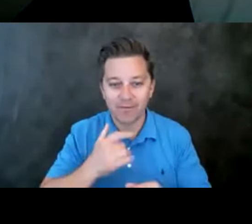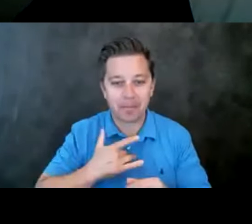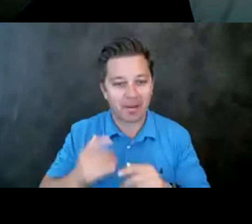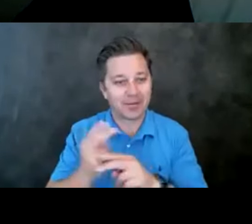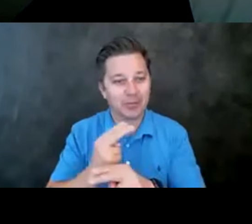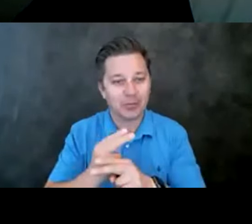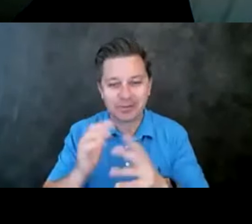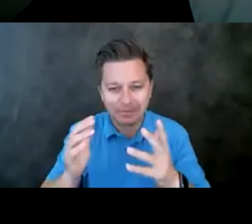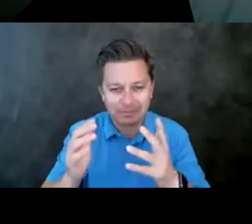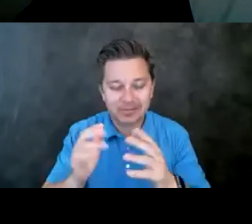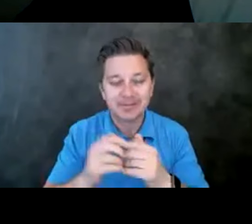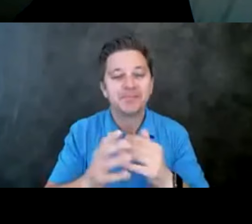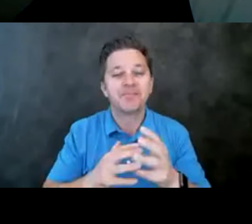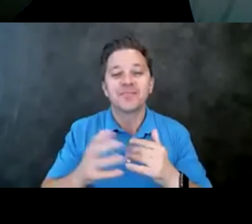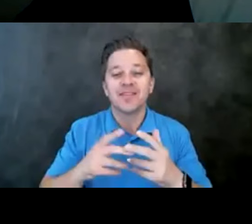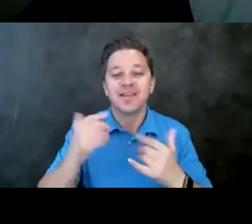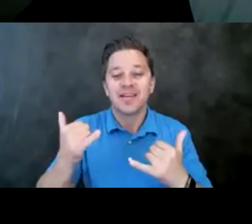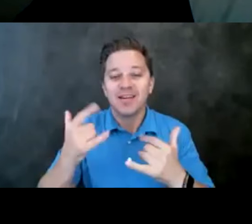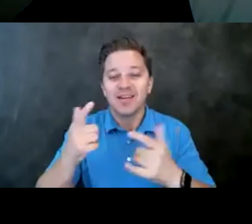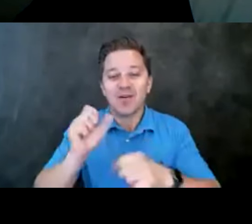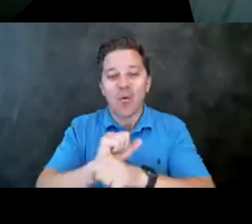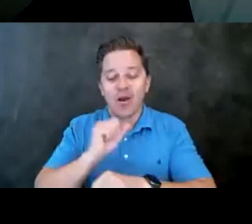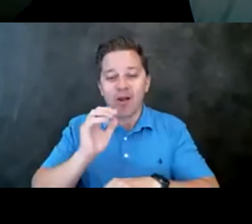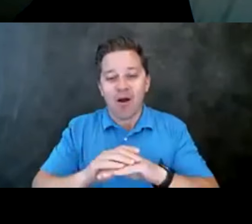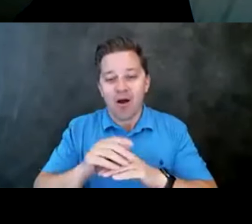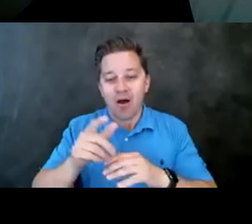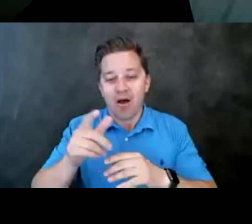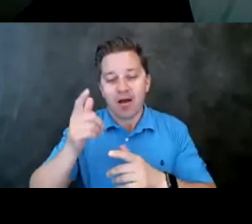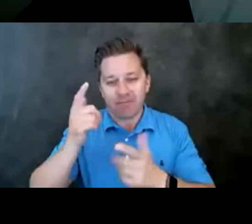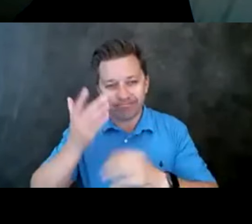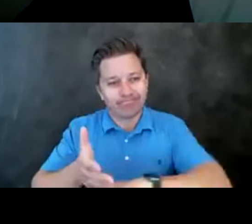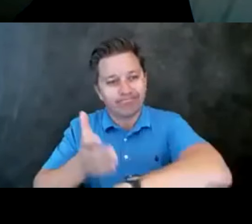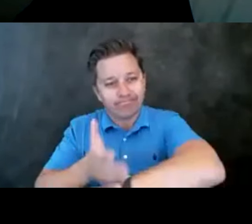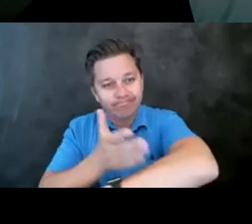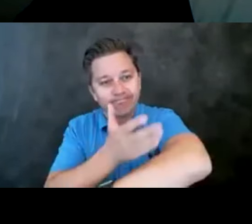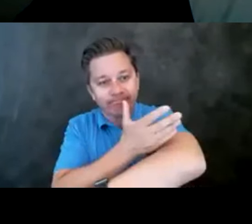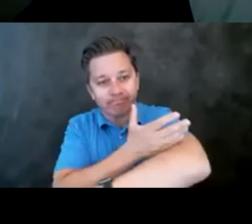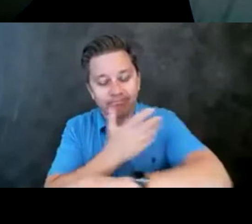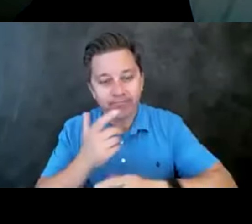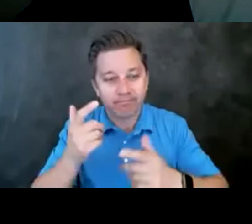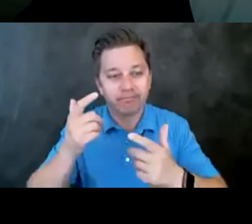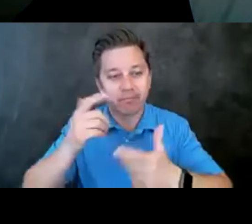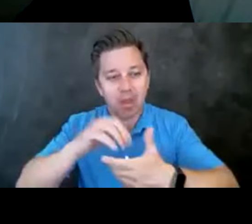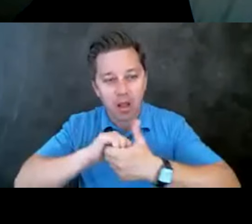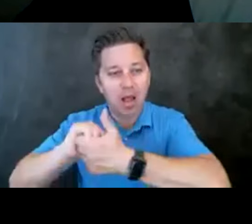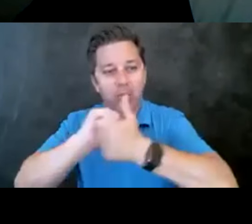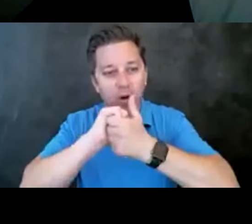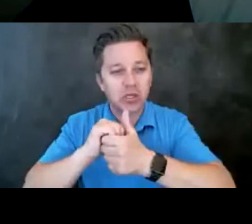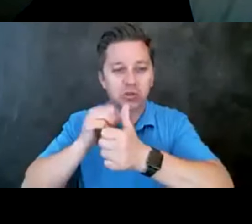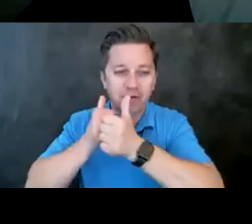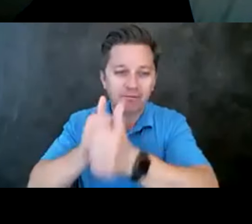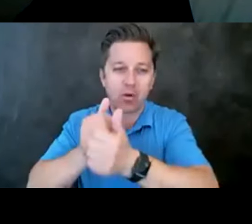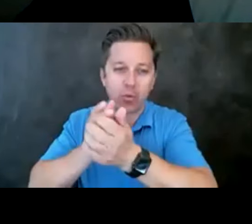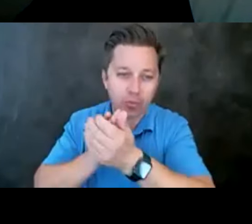um, we are working, um, to, um, improve, um, um, collaboration and follow through